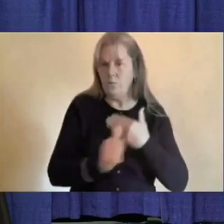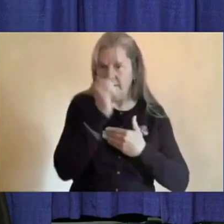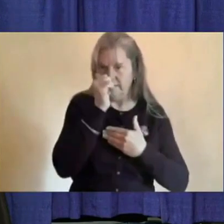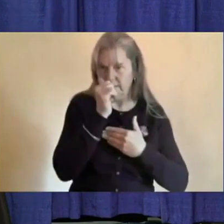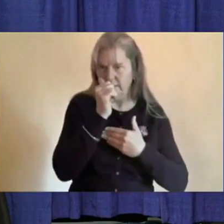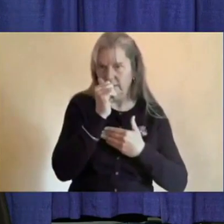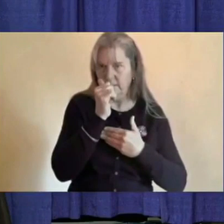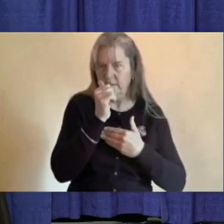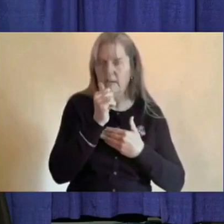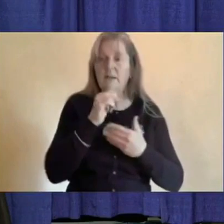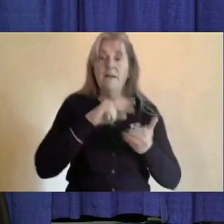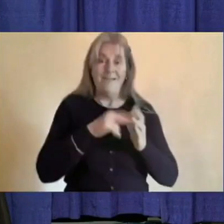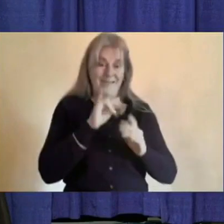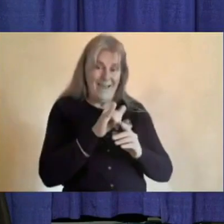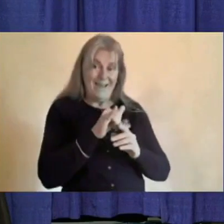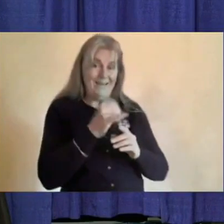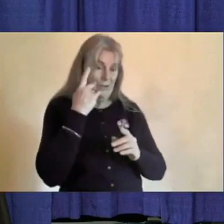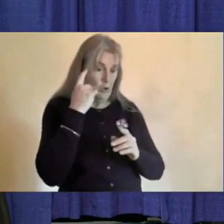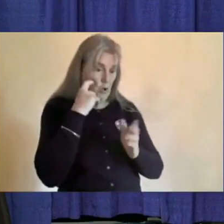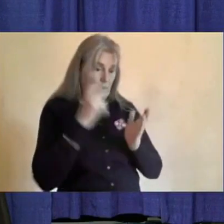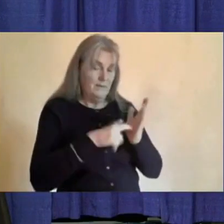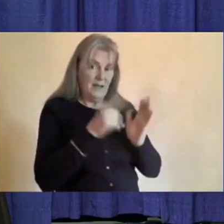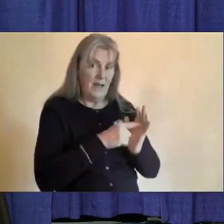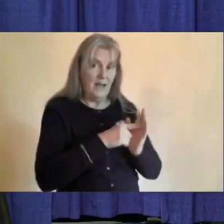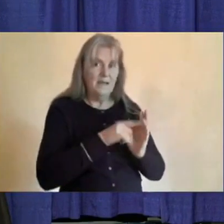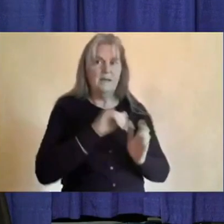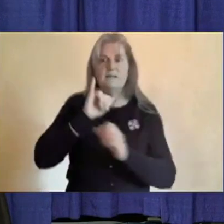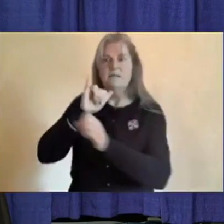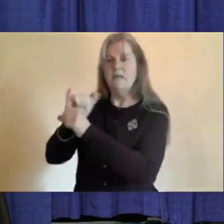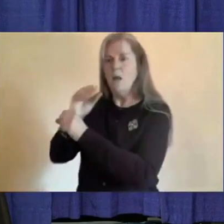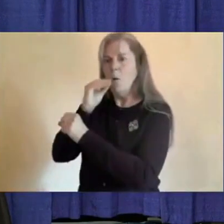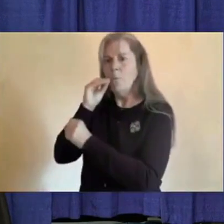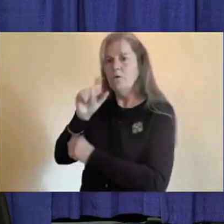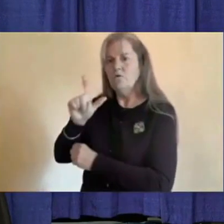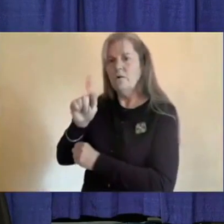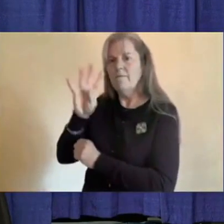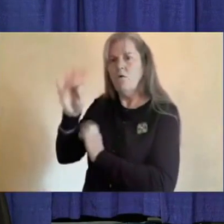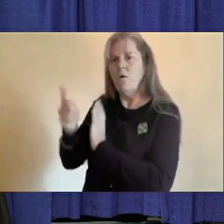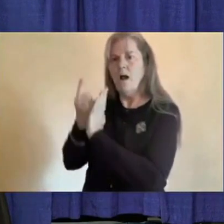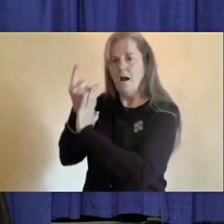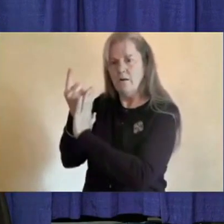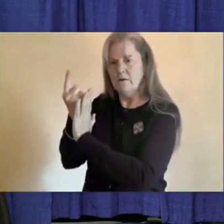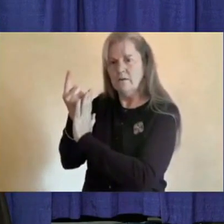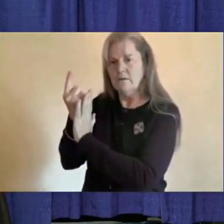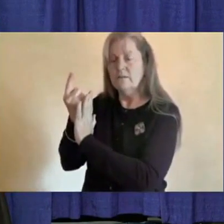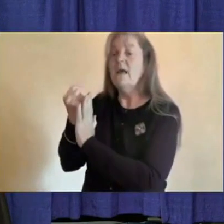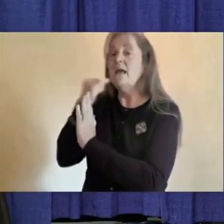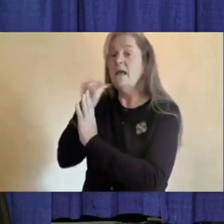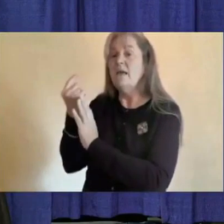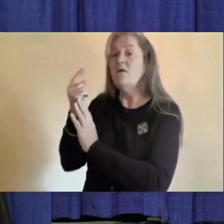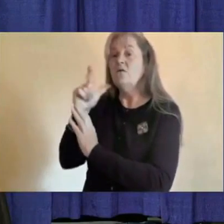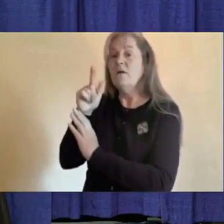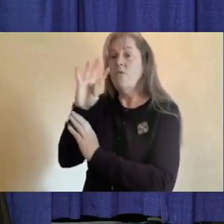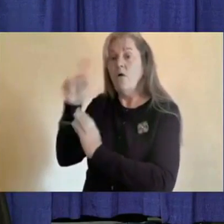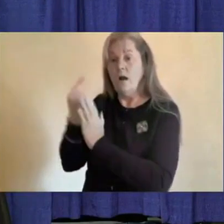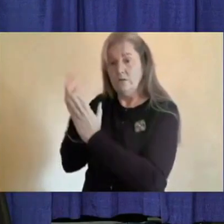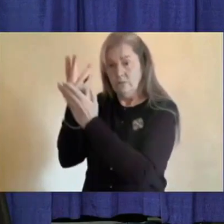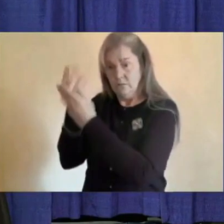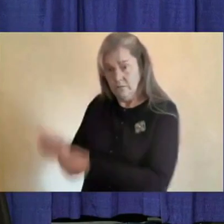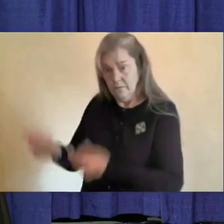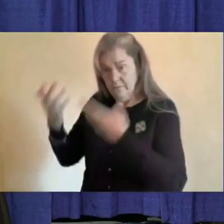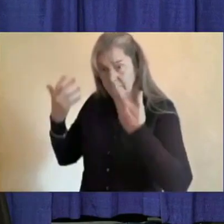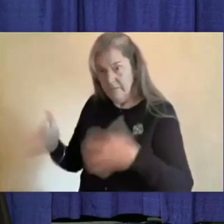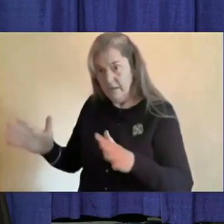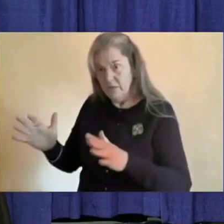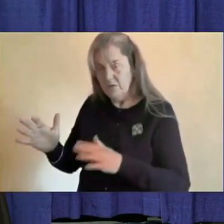child at home and observe for 24 hours. If these symptoms resolve within 24 hours, children can return to